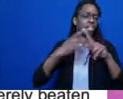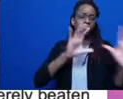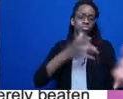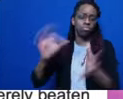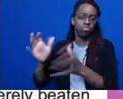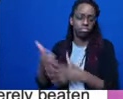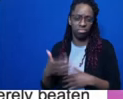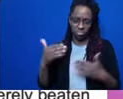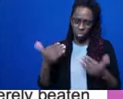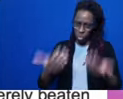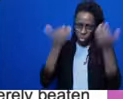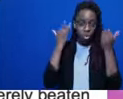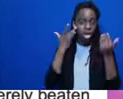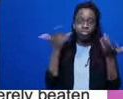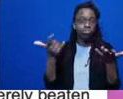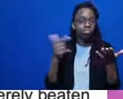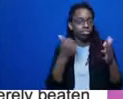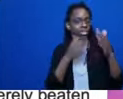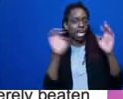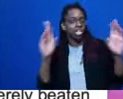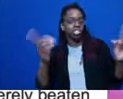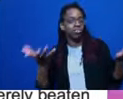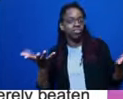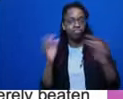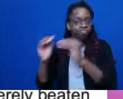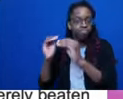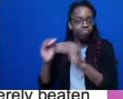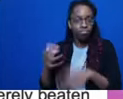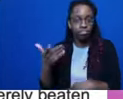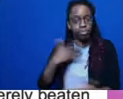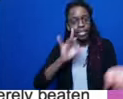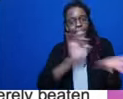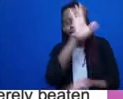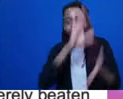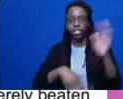aren't in school for multiple kinds of reasons. Next slide, please.